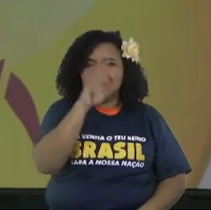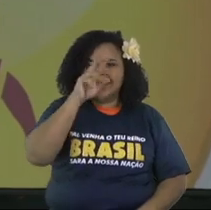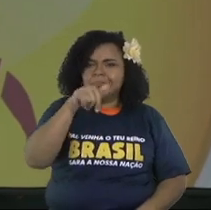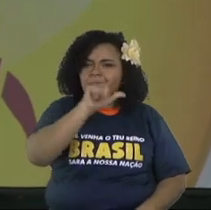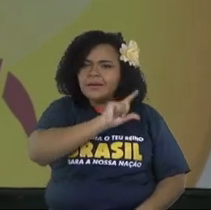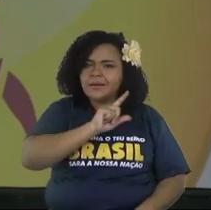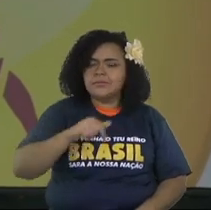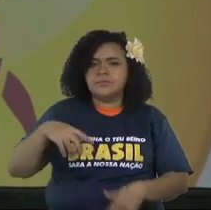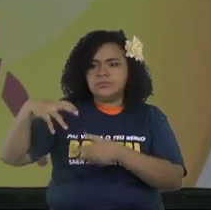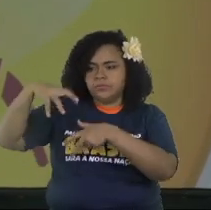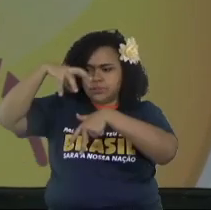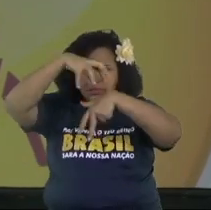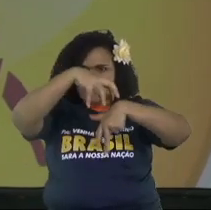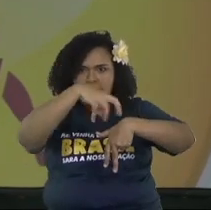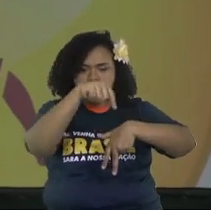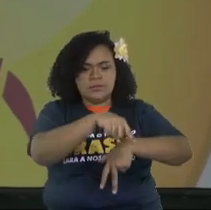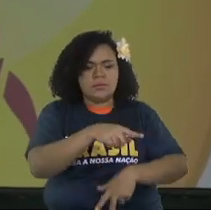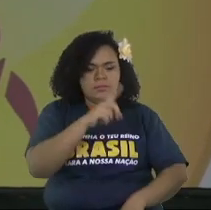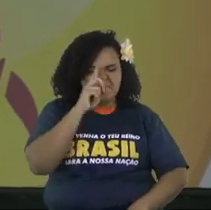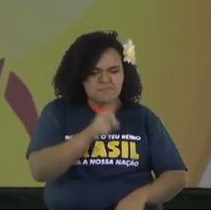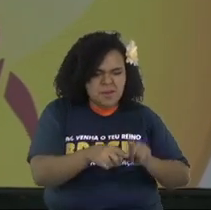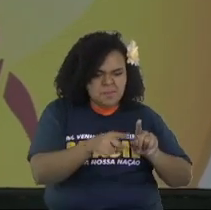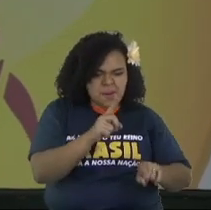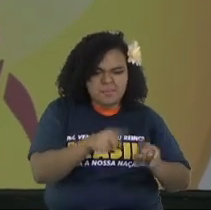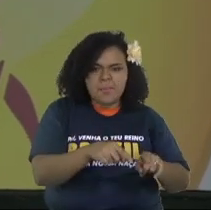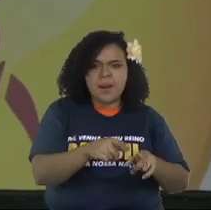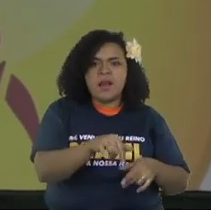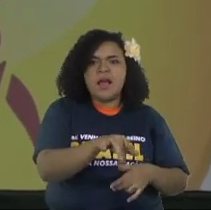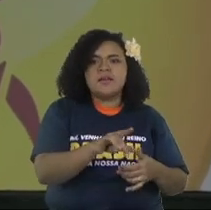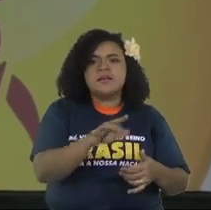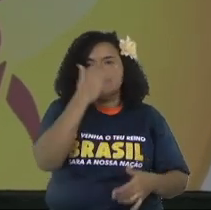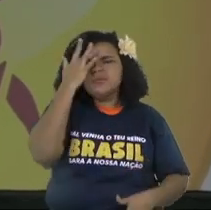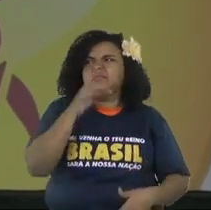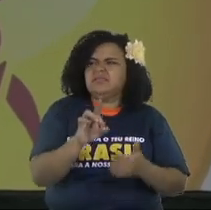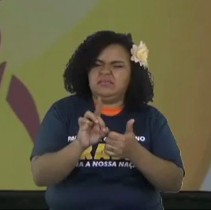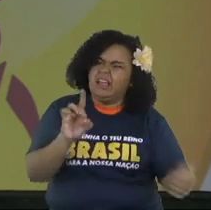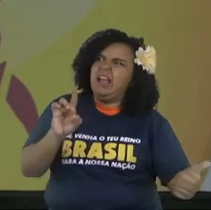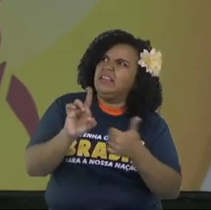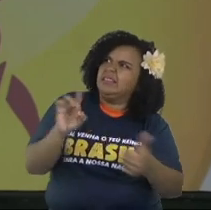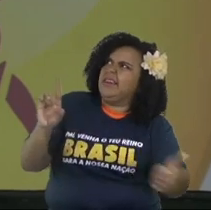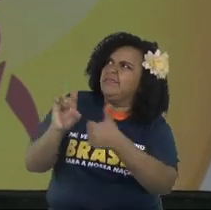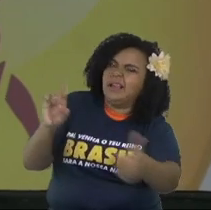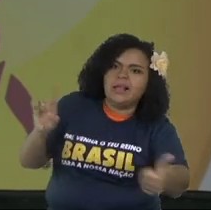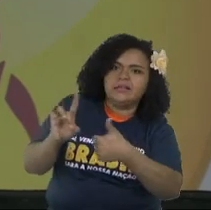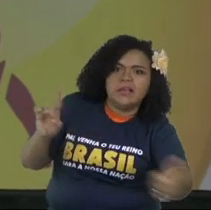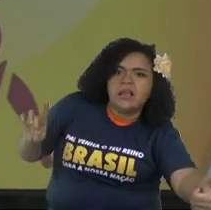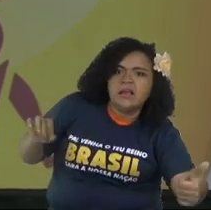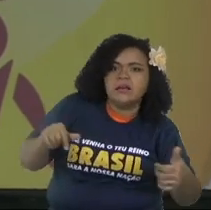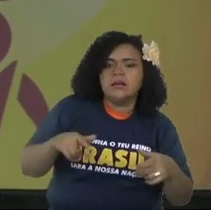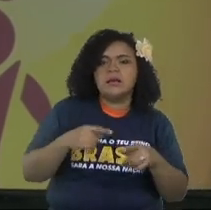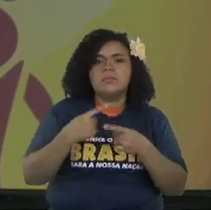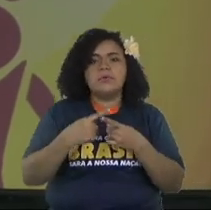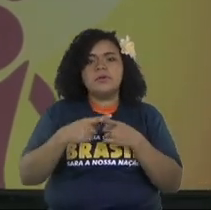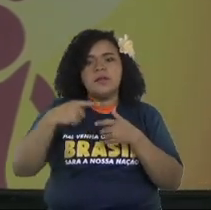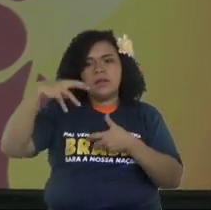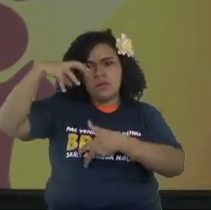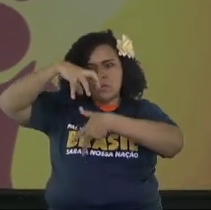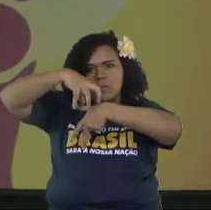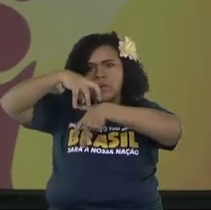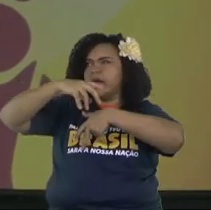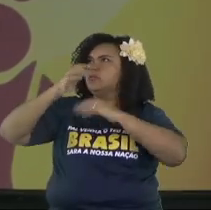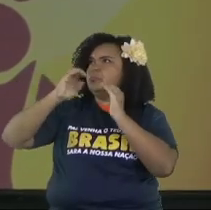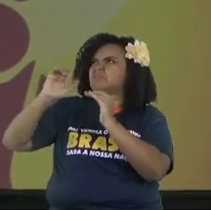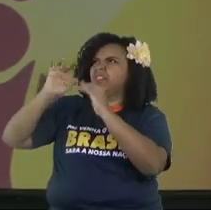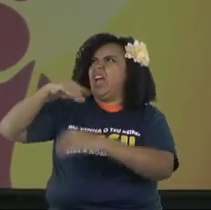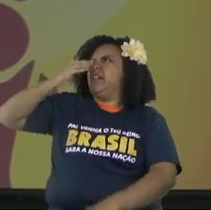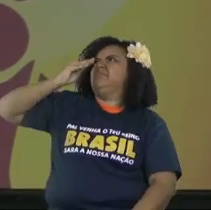Israel was in a bad moment because their kings they took the people to disobey they were not faithful to the Lord